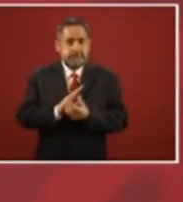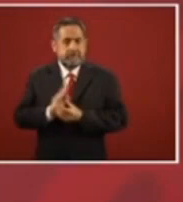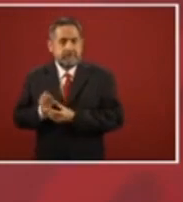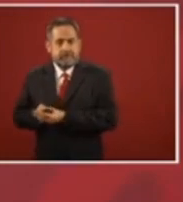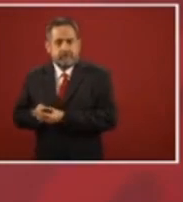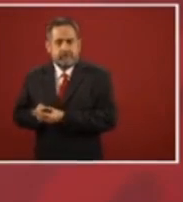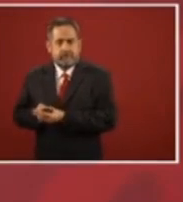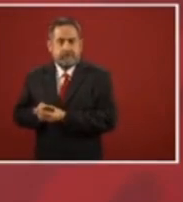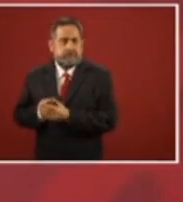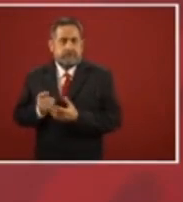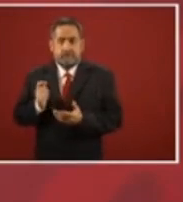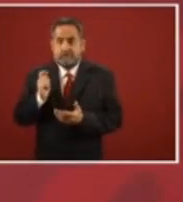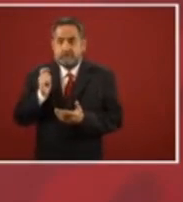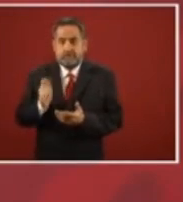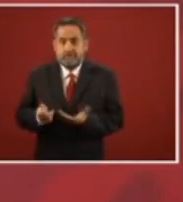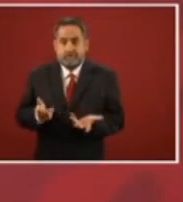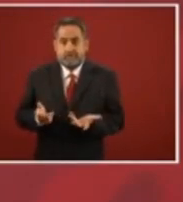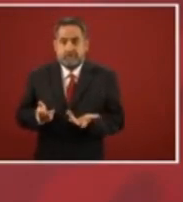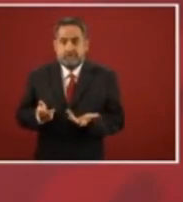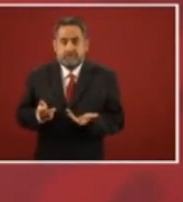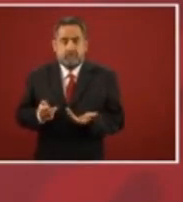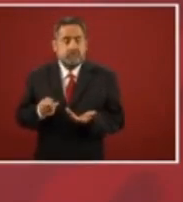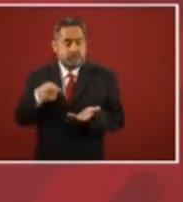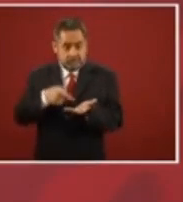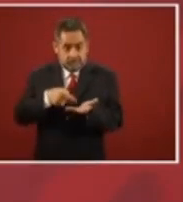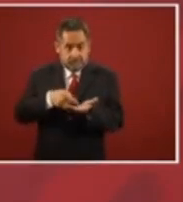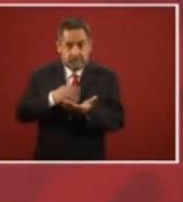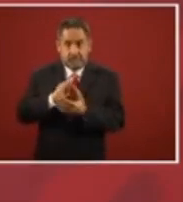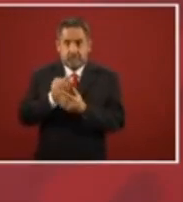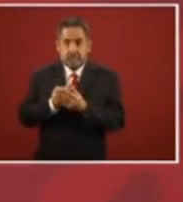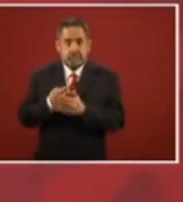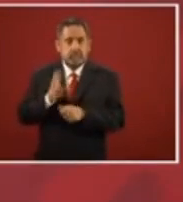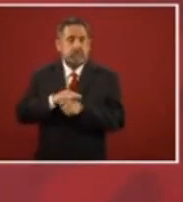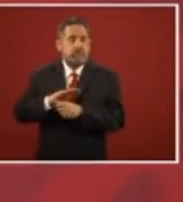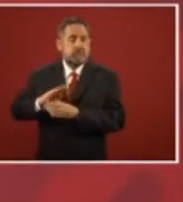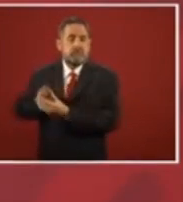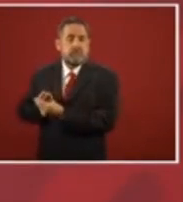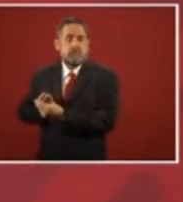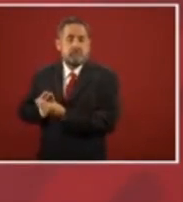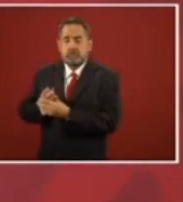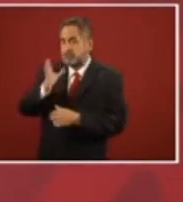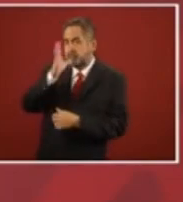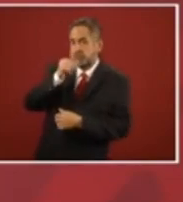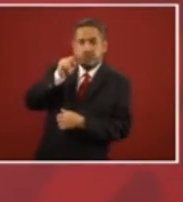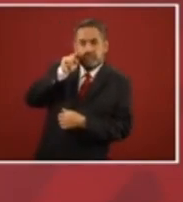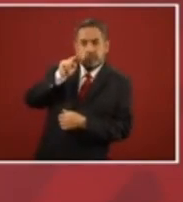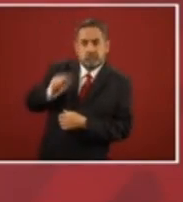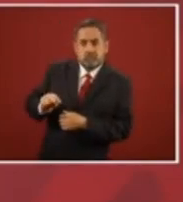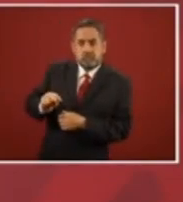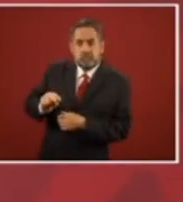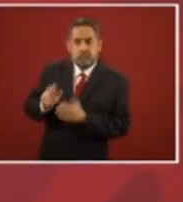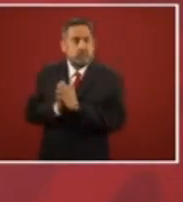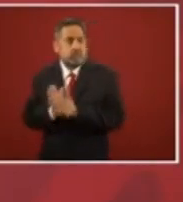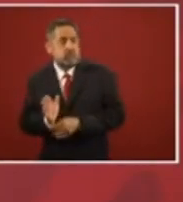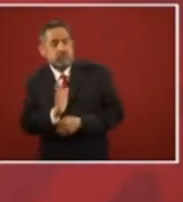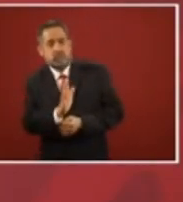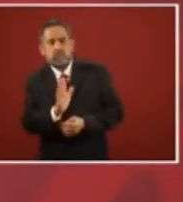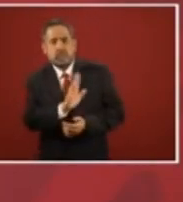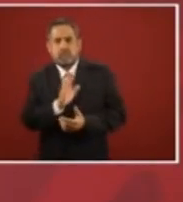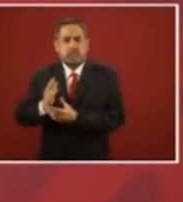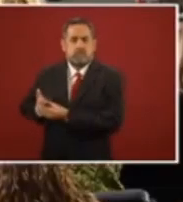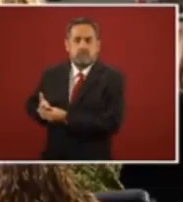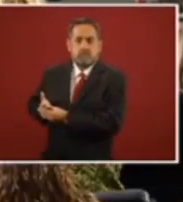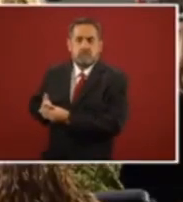the authorization to not present documentation.